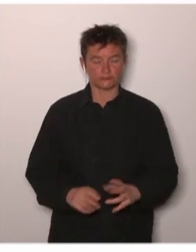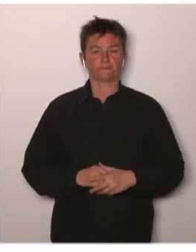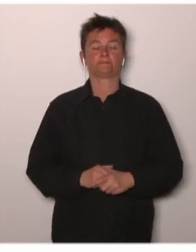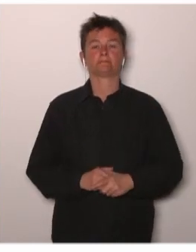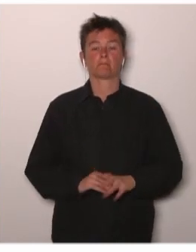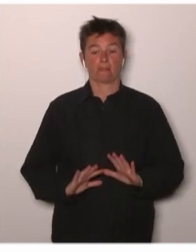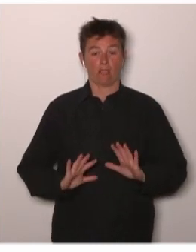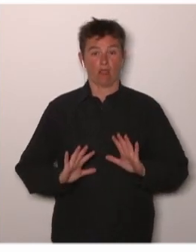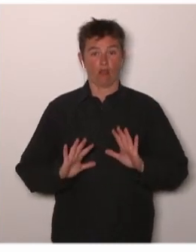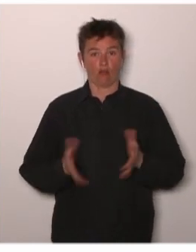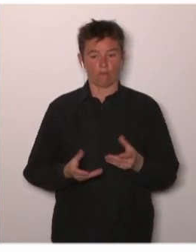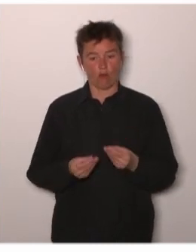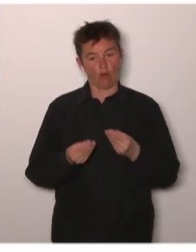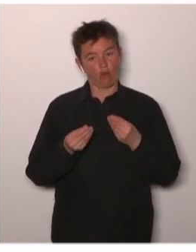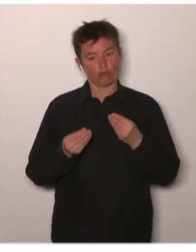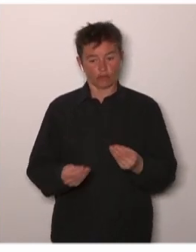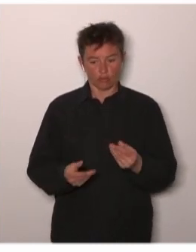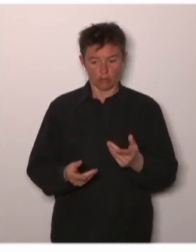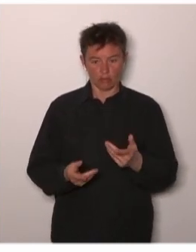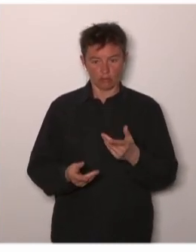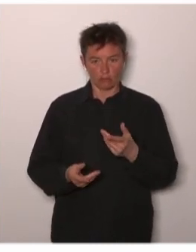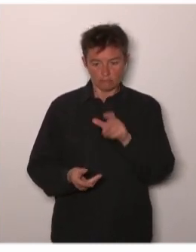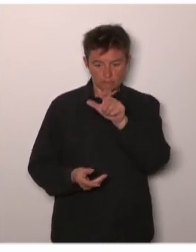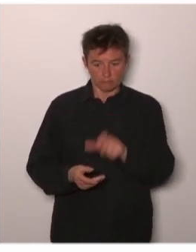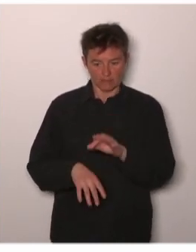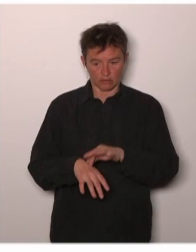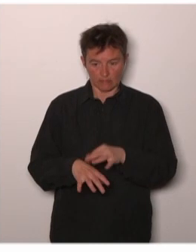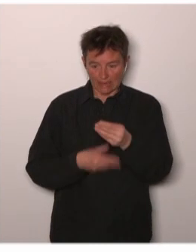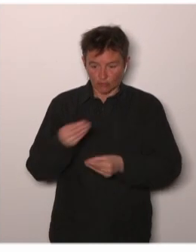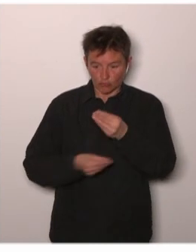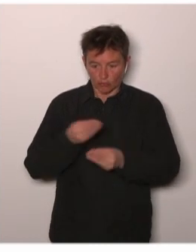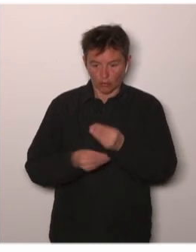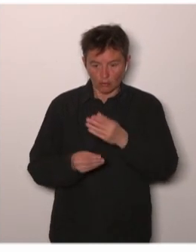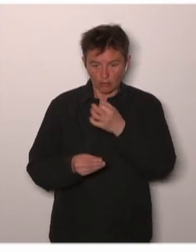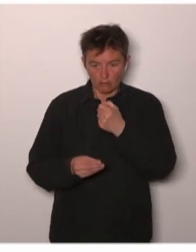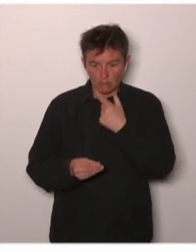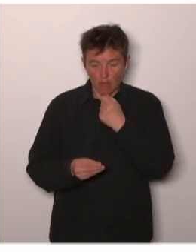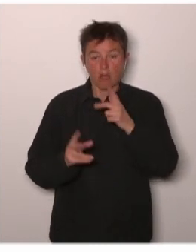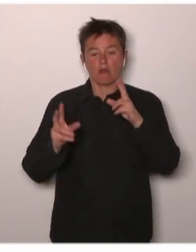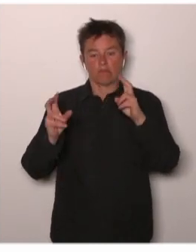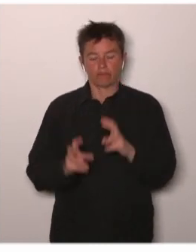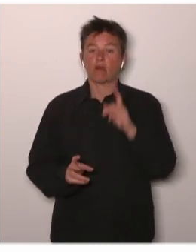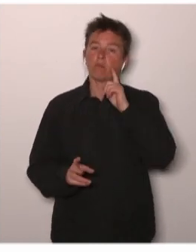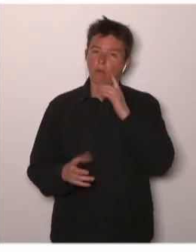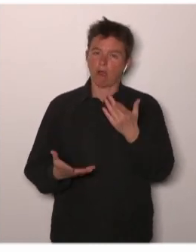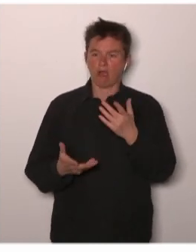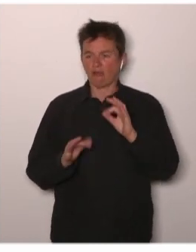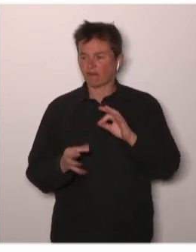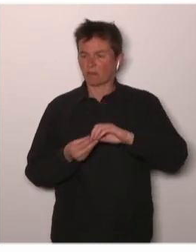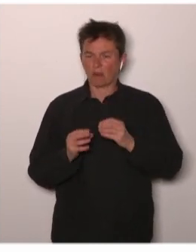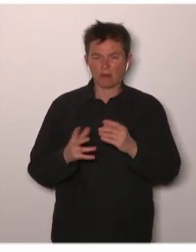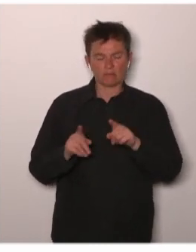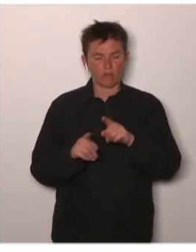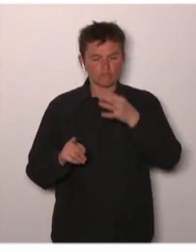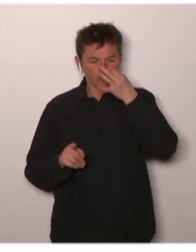to patients with of course again toxicity, quality of life and potentially a lot